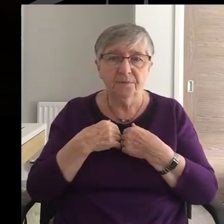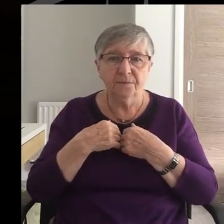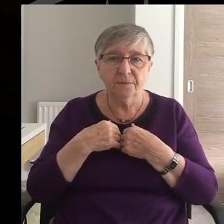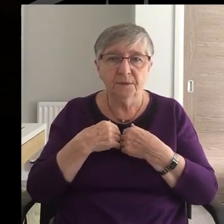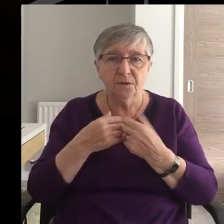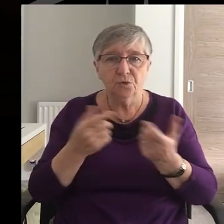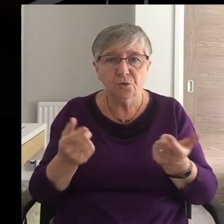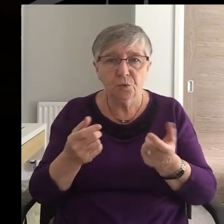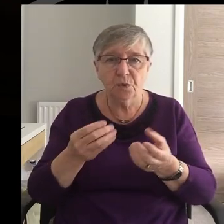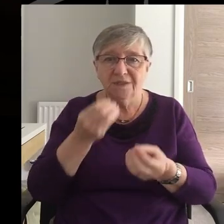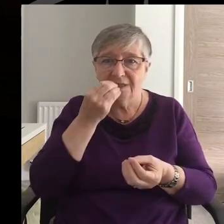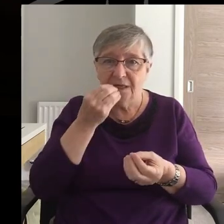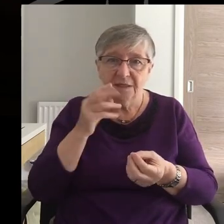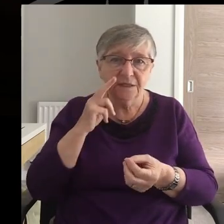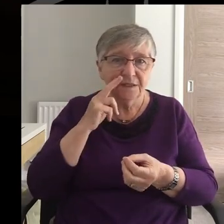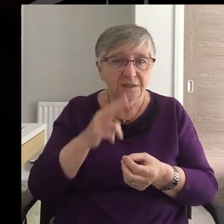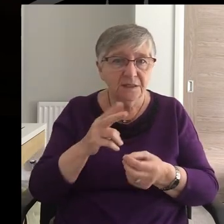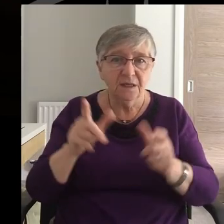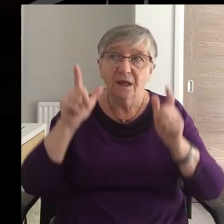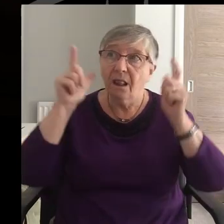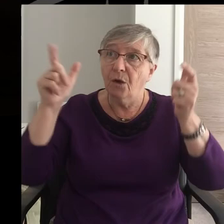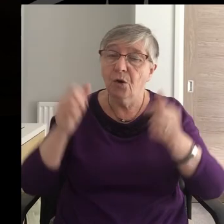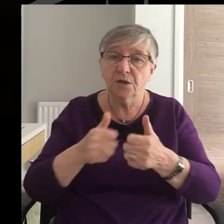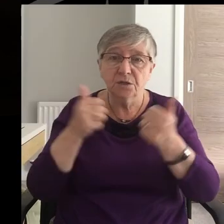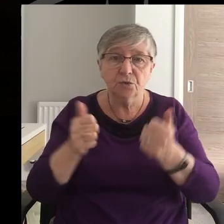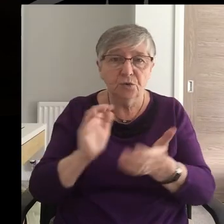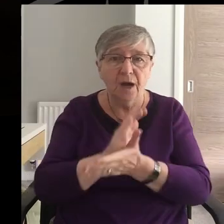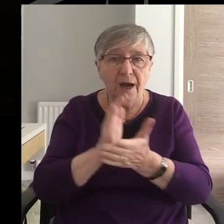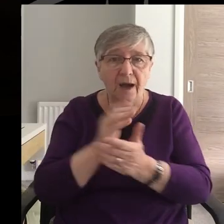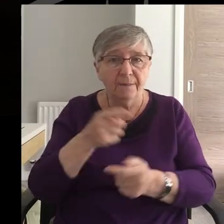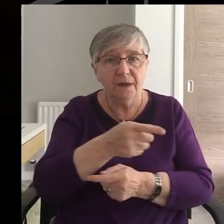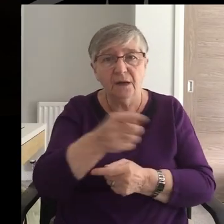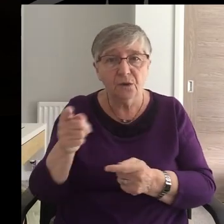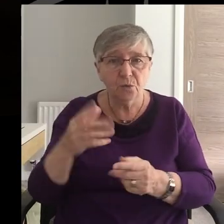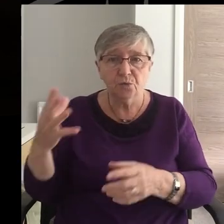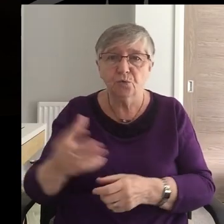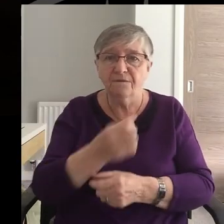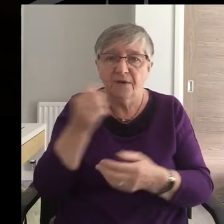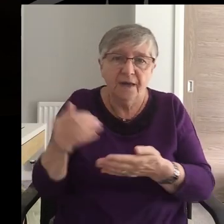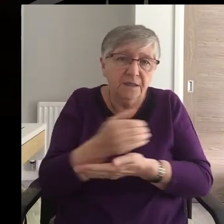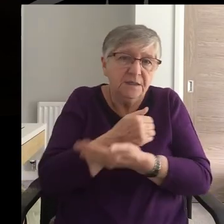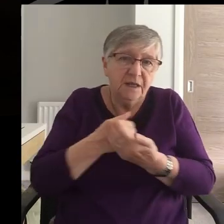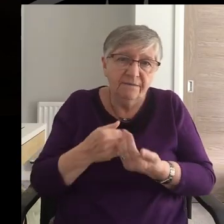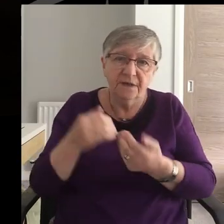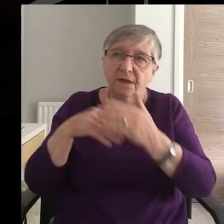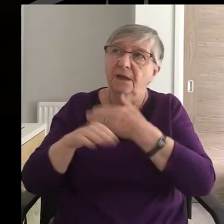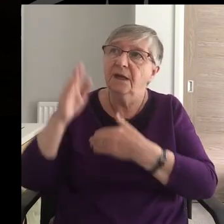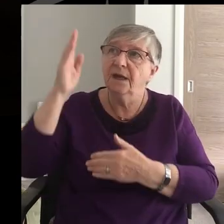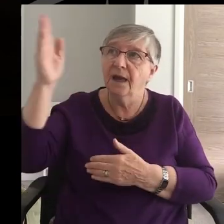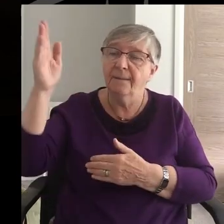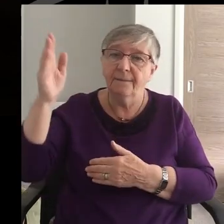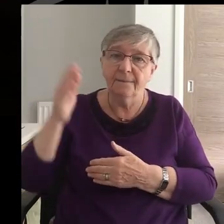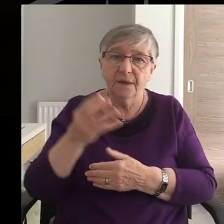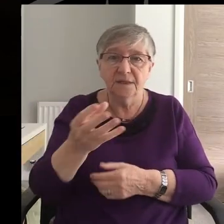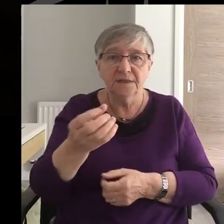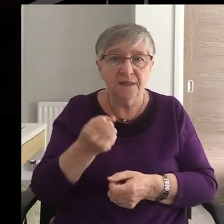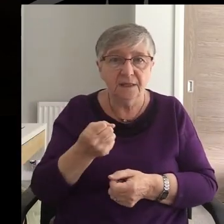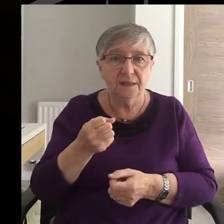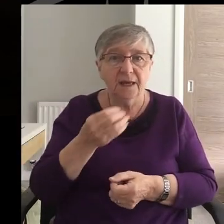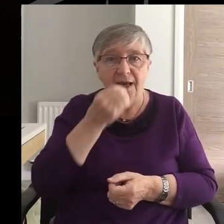So then Taste and see That the Lord Is good Happy are those Who find refuge In him Take and eat